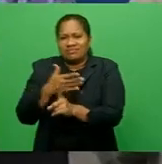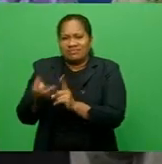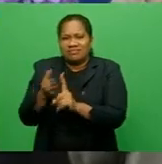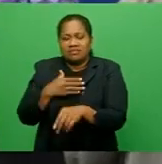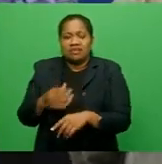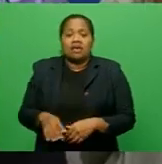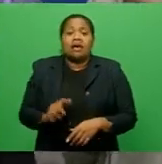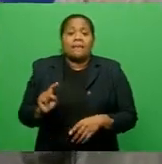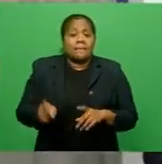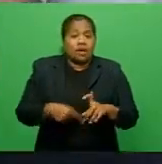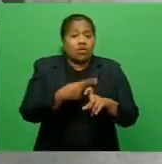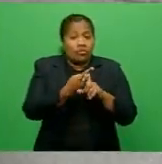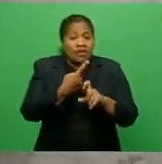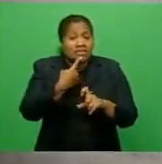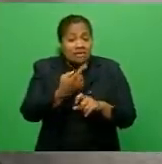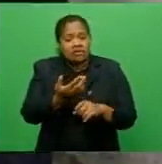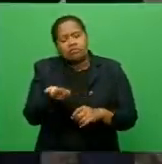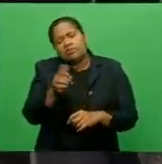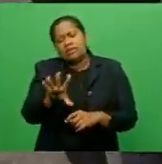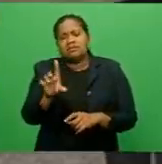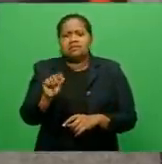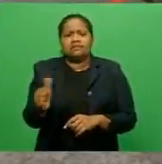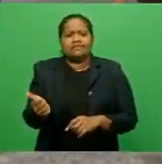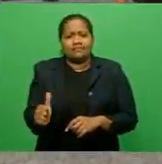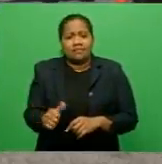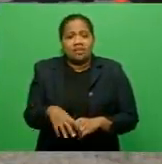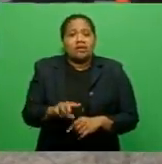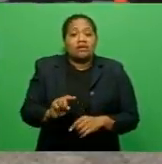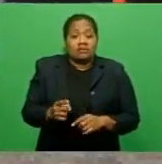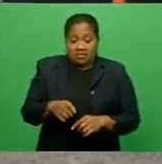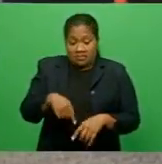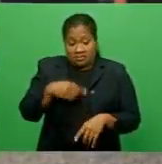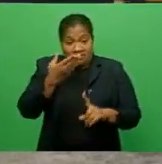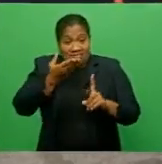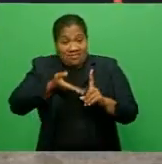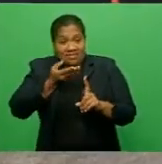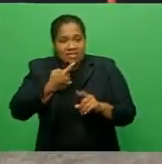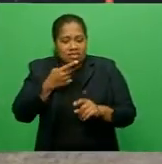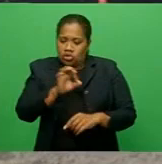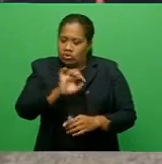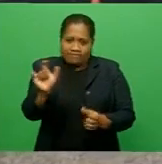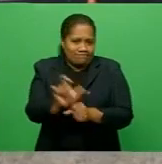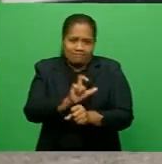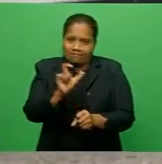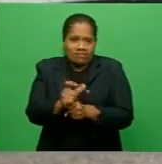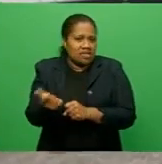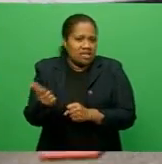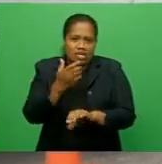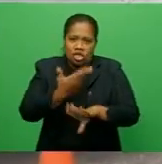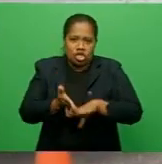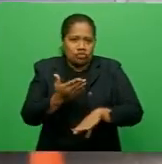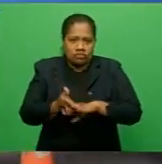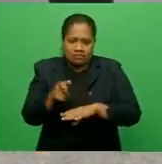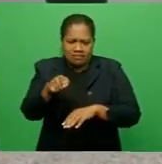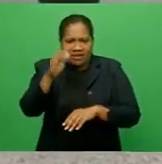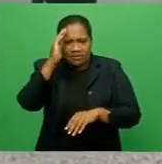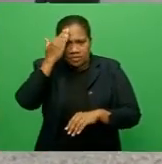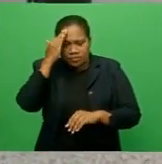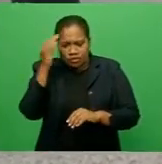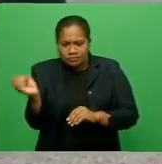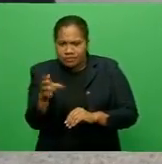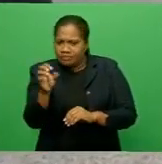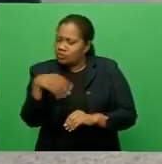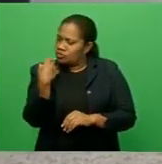he has already done that. Kumar was ordered not to create any new accounts or post anything on social media during the